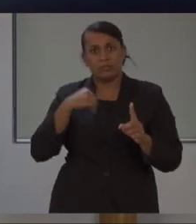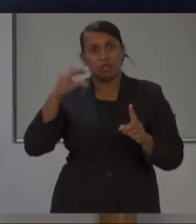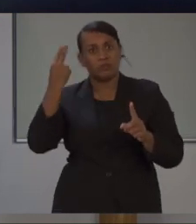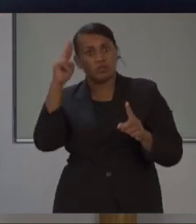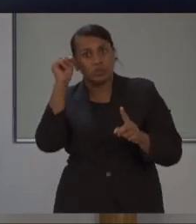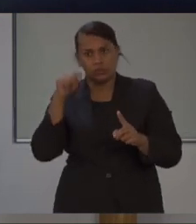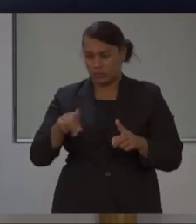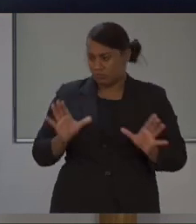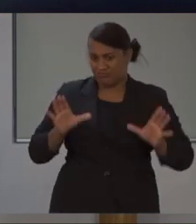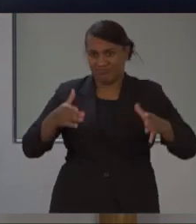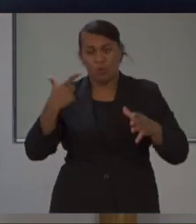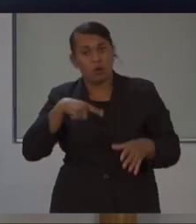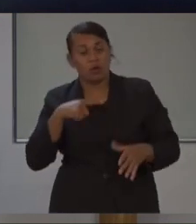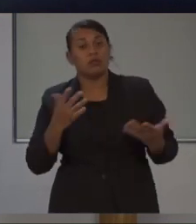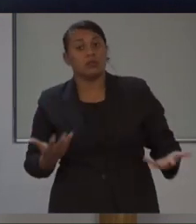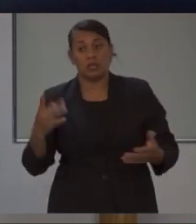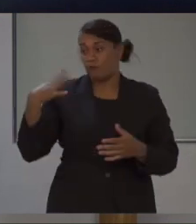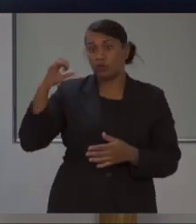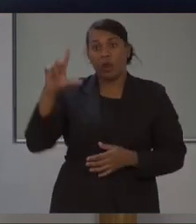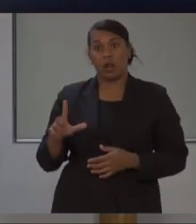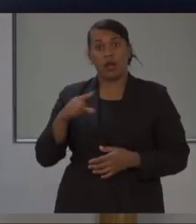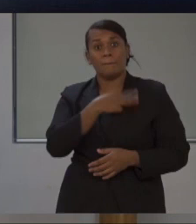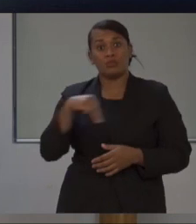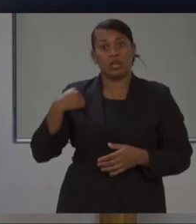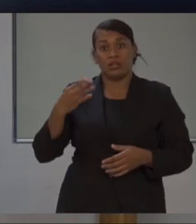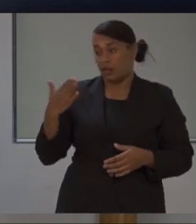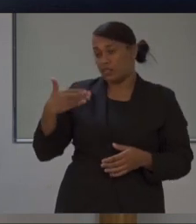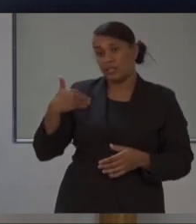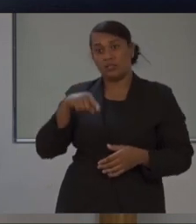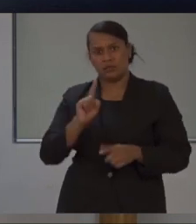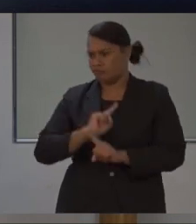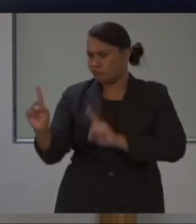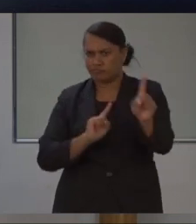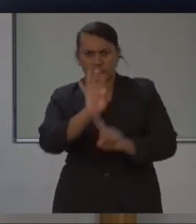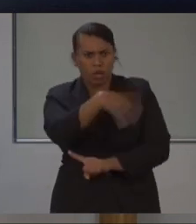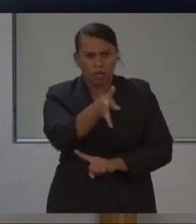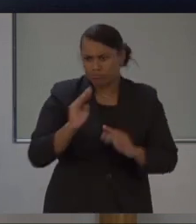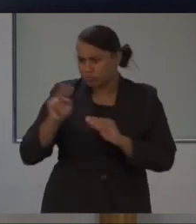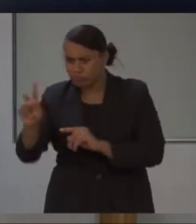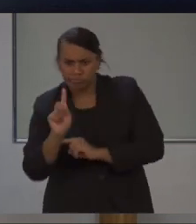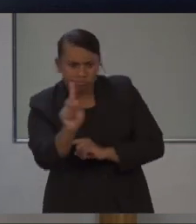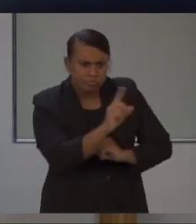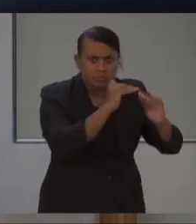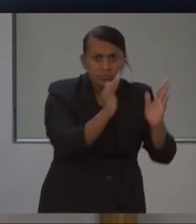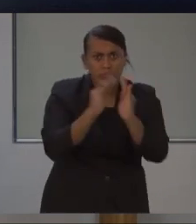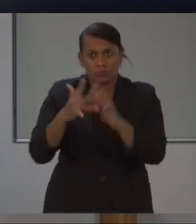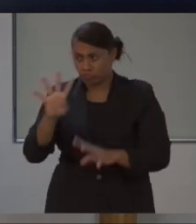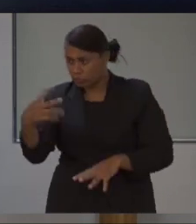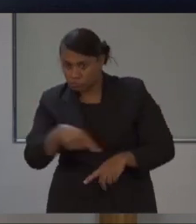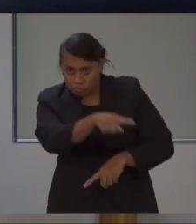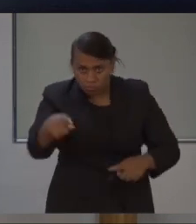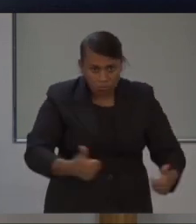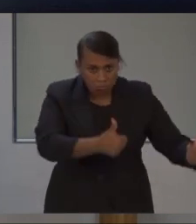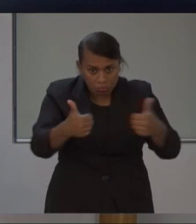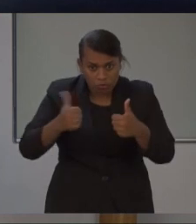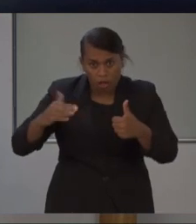official from the Ministry of Health visage is door-to-door to check for symptoms, we need to remain as